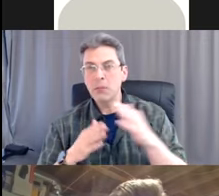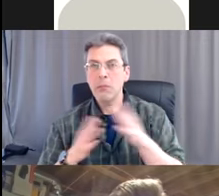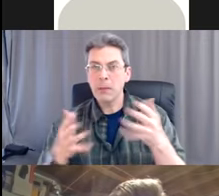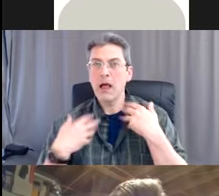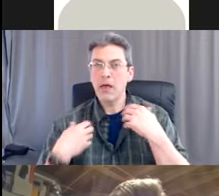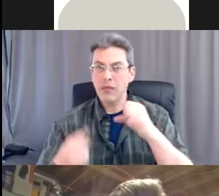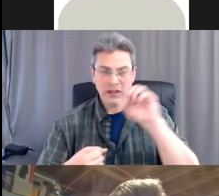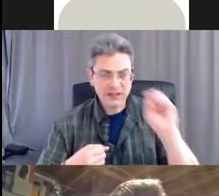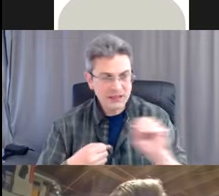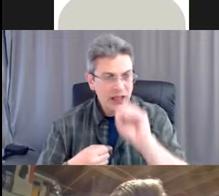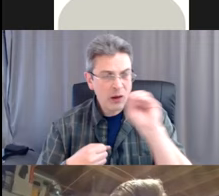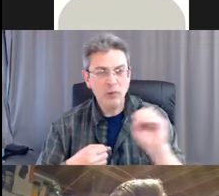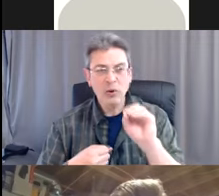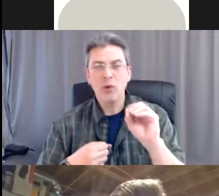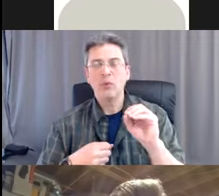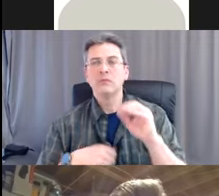Um,